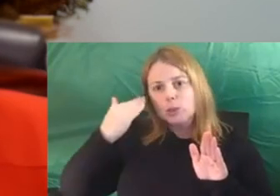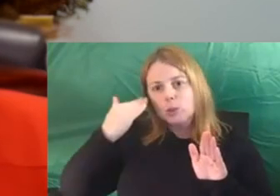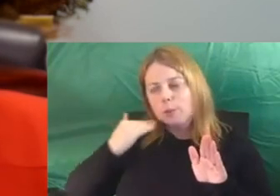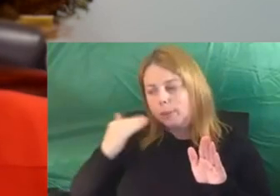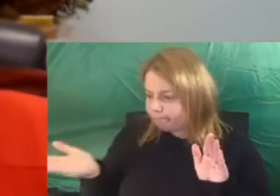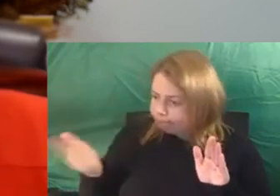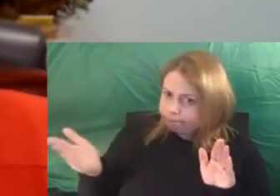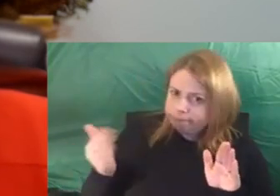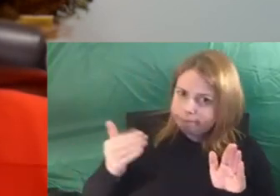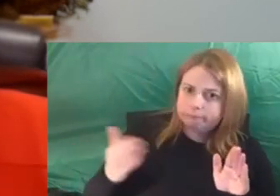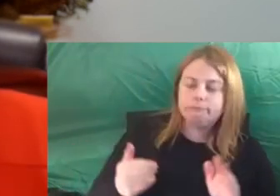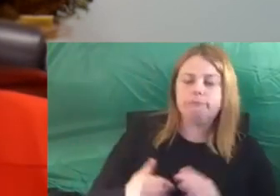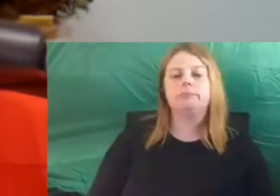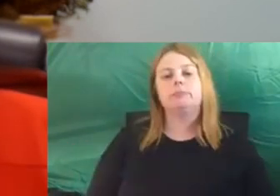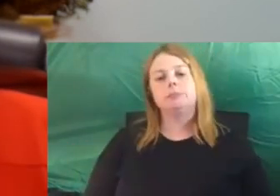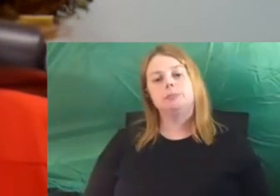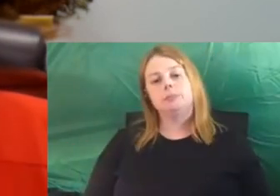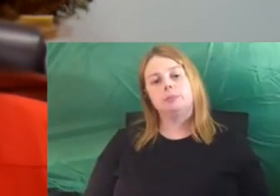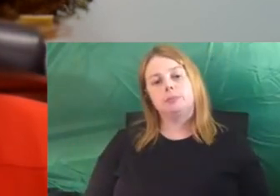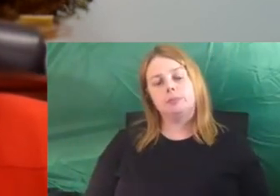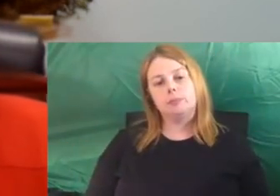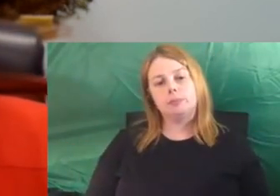clear the way for them to move forward.